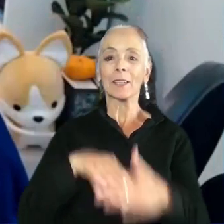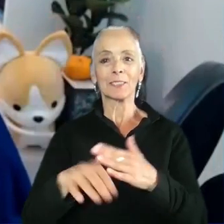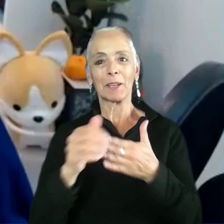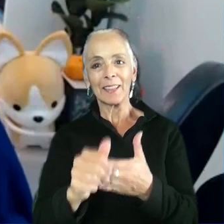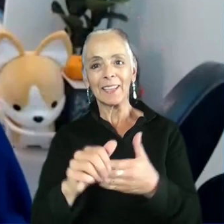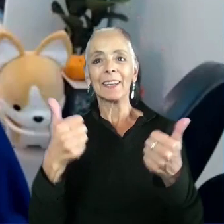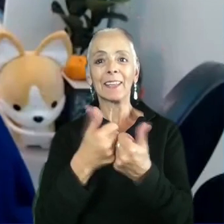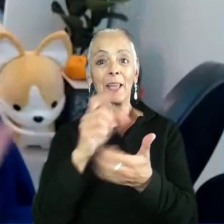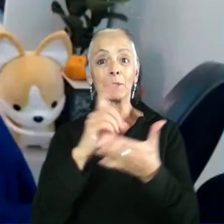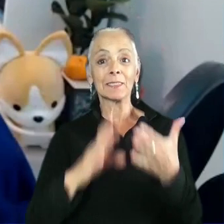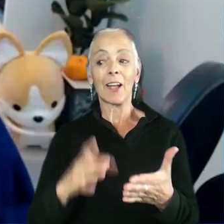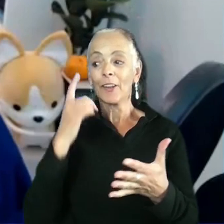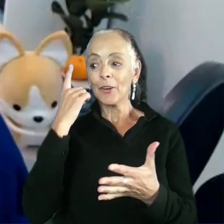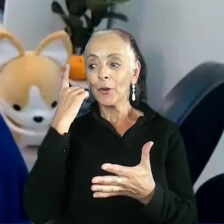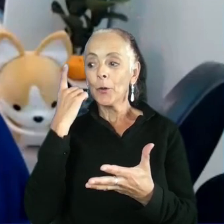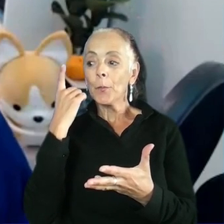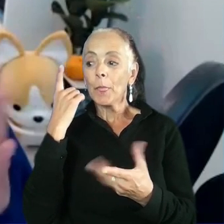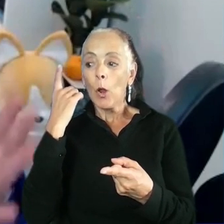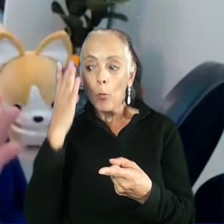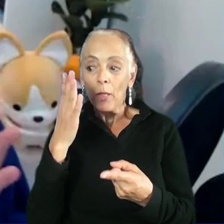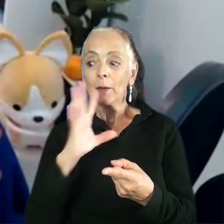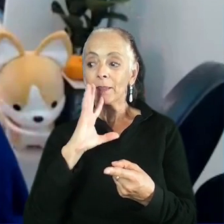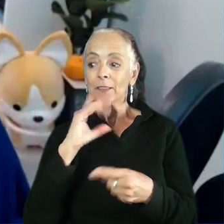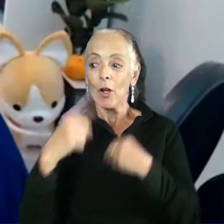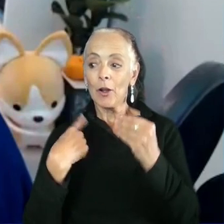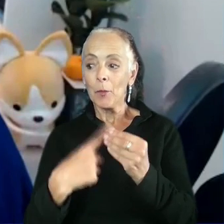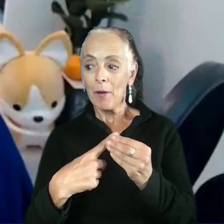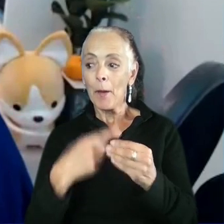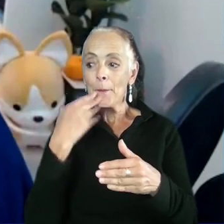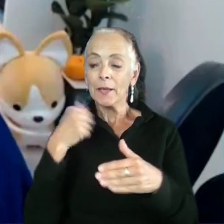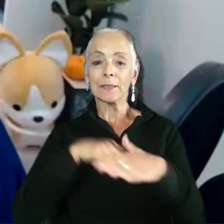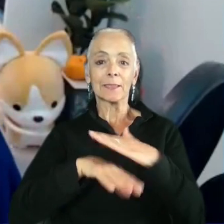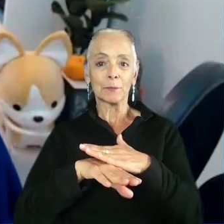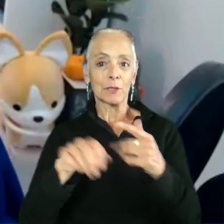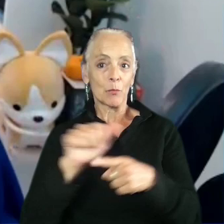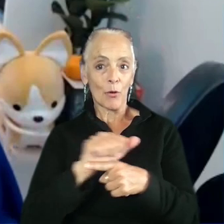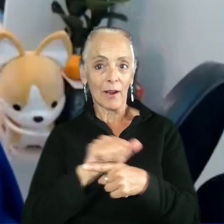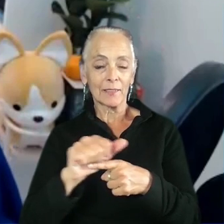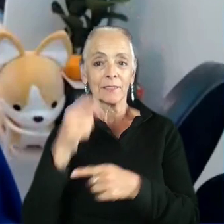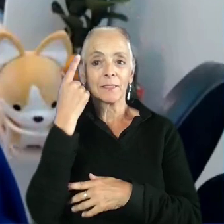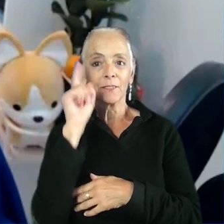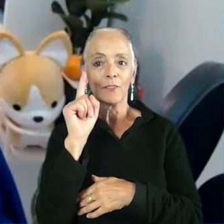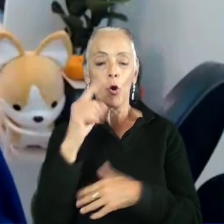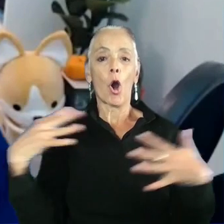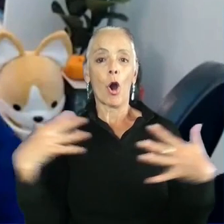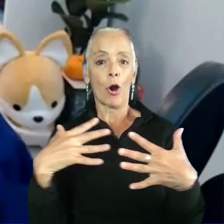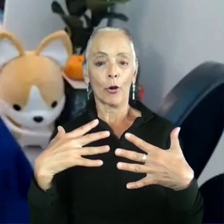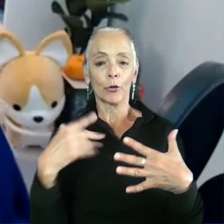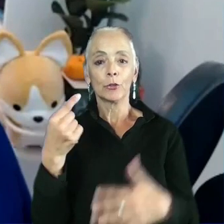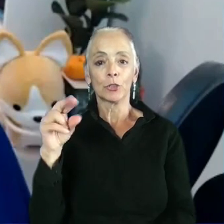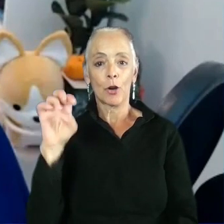Designer for The Gentleman and I'm gonna be talking about best accessibility practices for the horror genre.